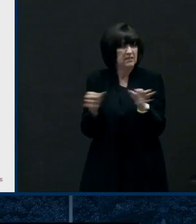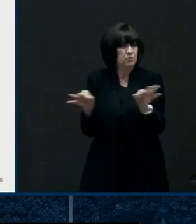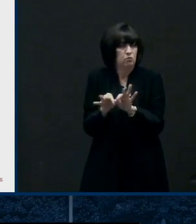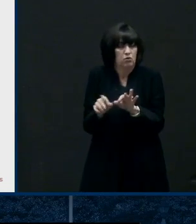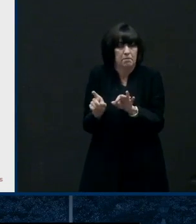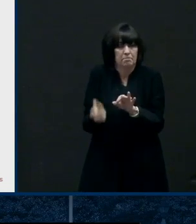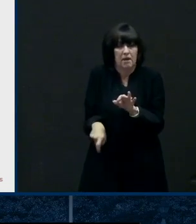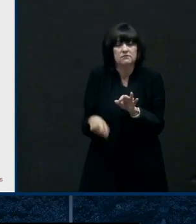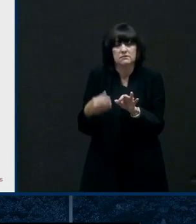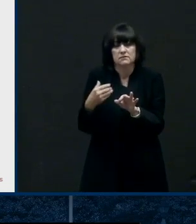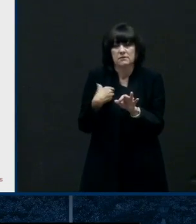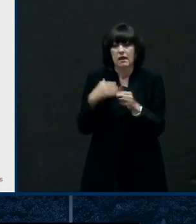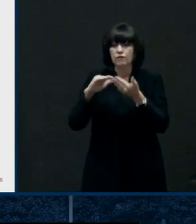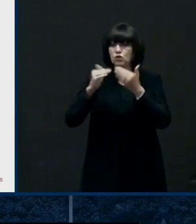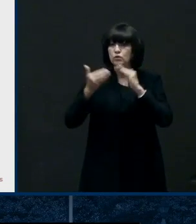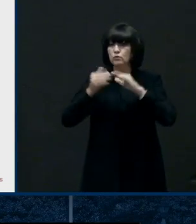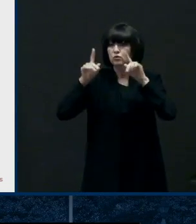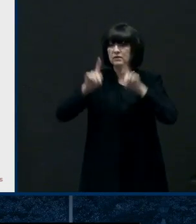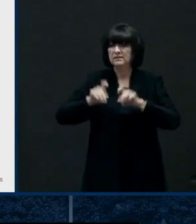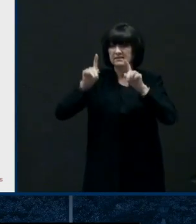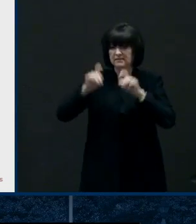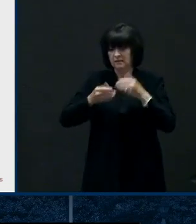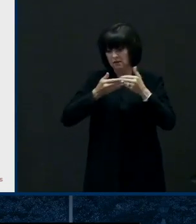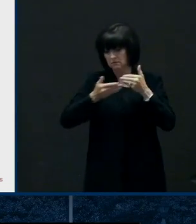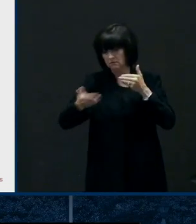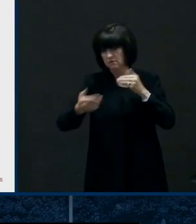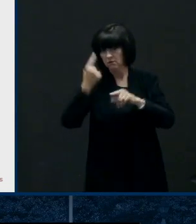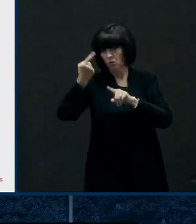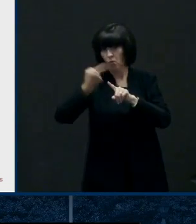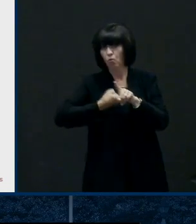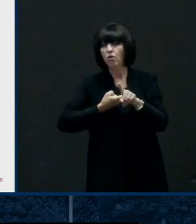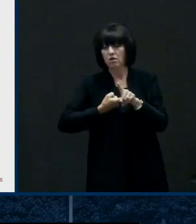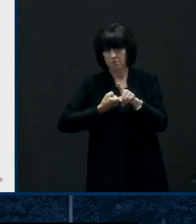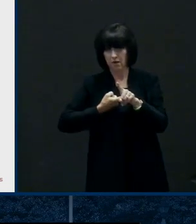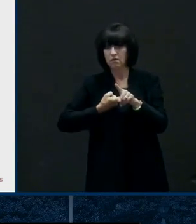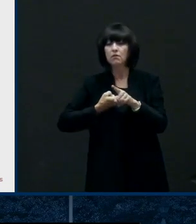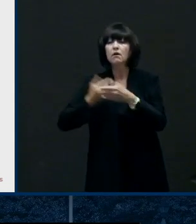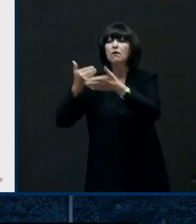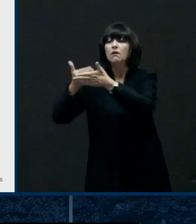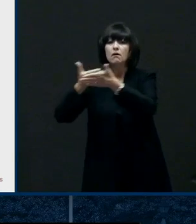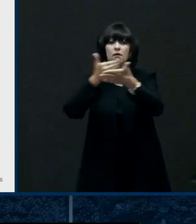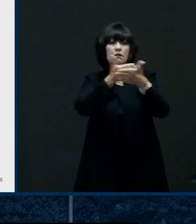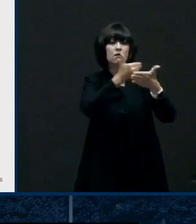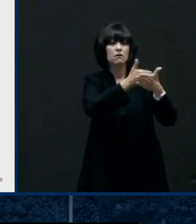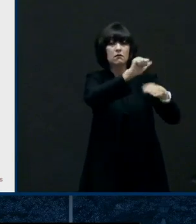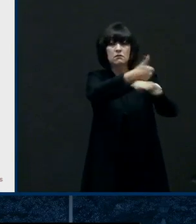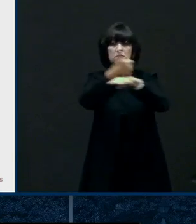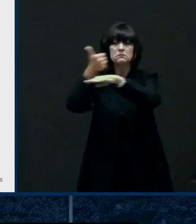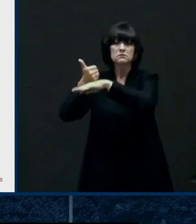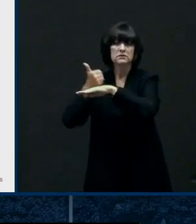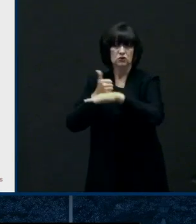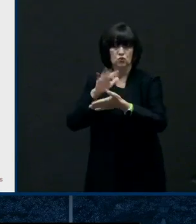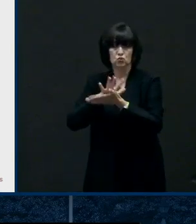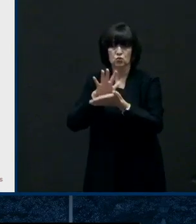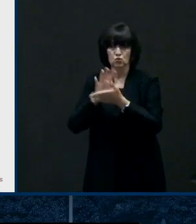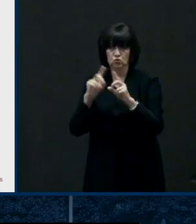probably month it's going to be you know focused around the school district so we are going to try and have you know several